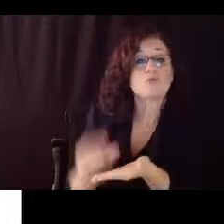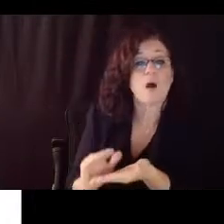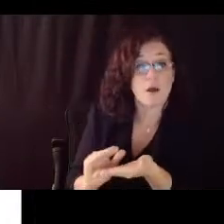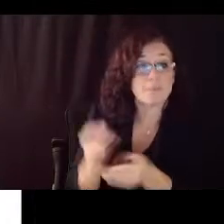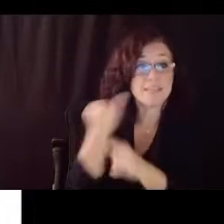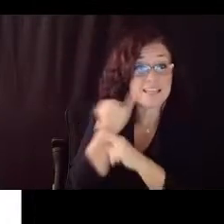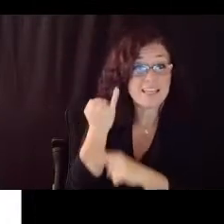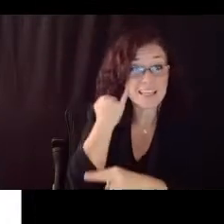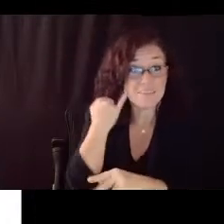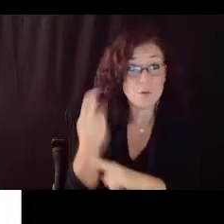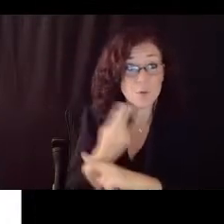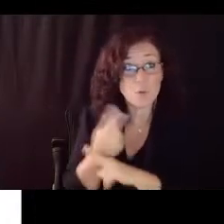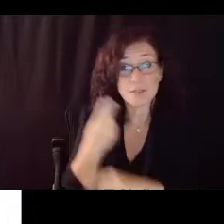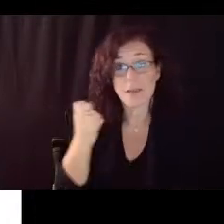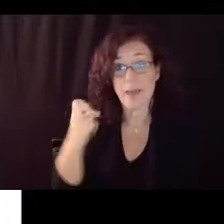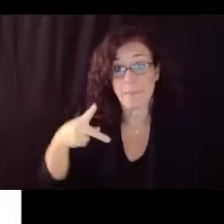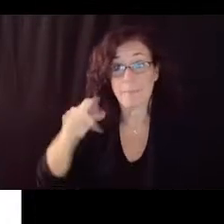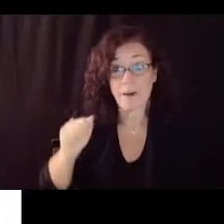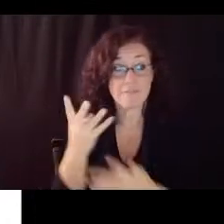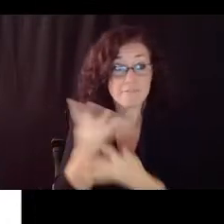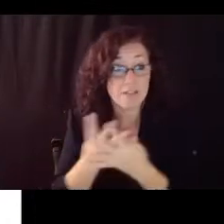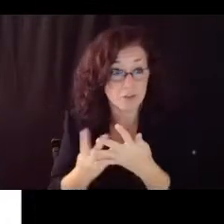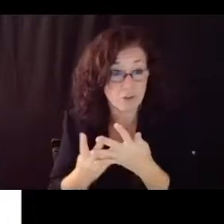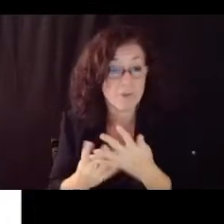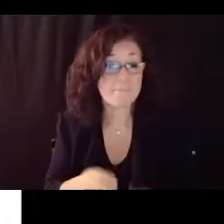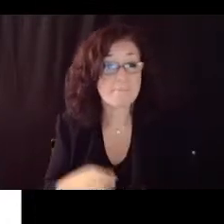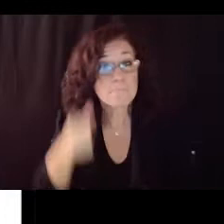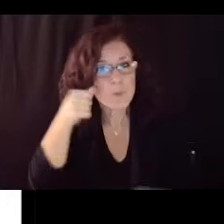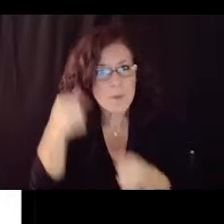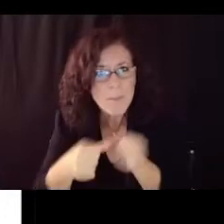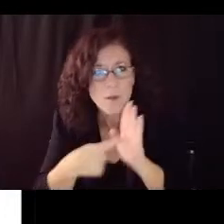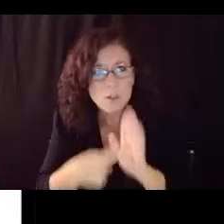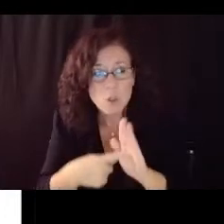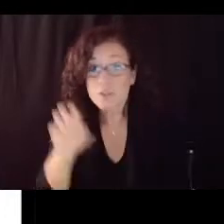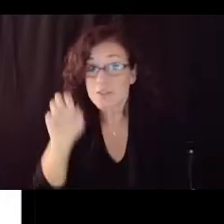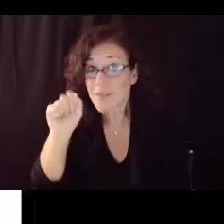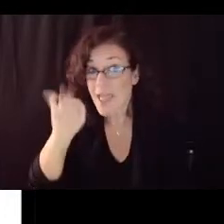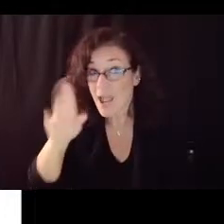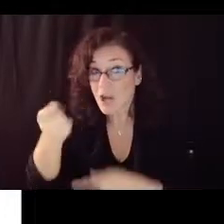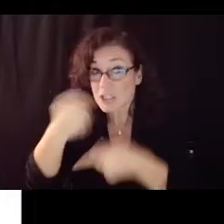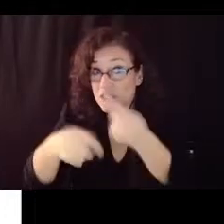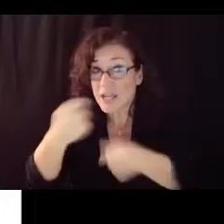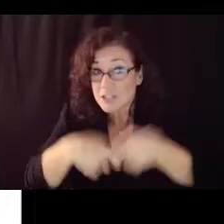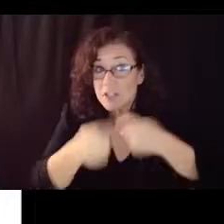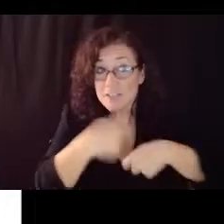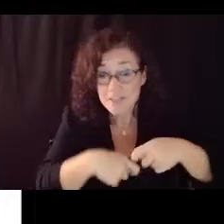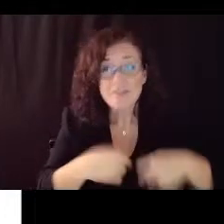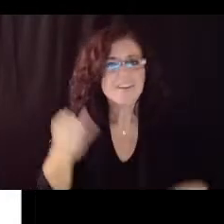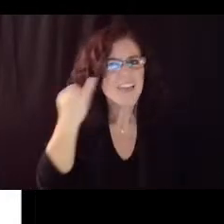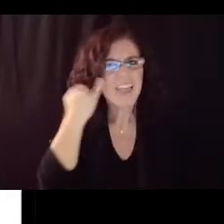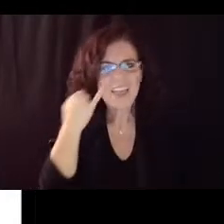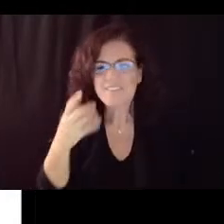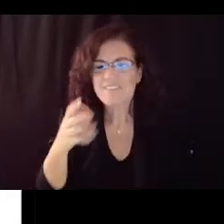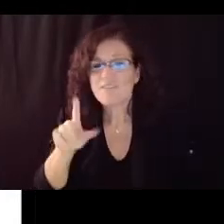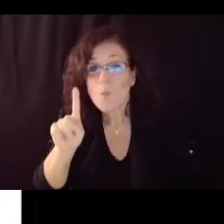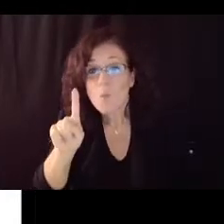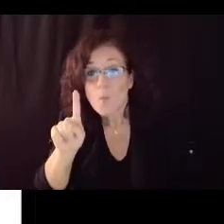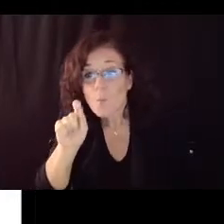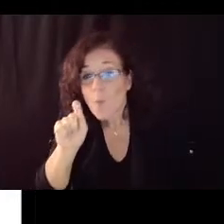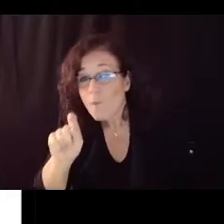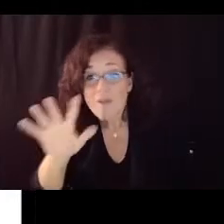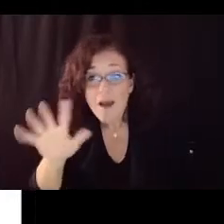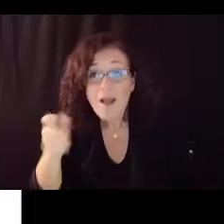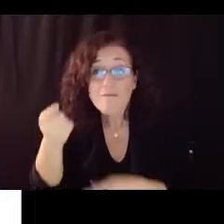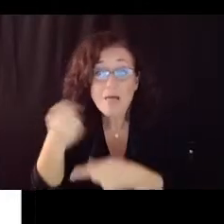x-axis is that ach number i've been showing you the air changes per hour and what you're seeing is that at low air changes per hour the hepa filter